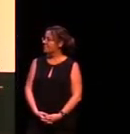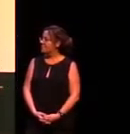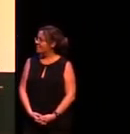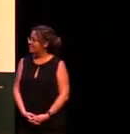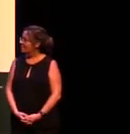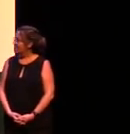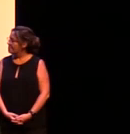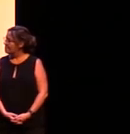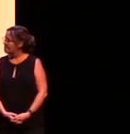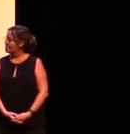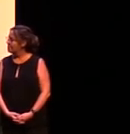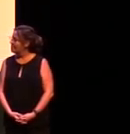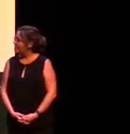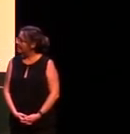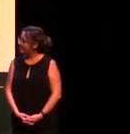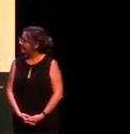thank you